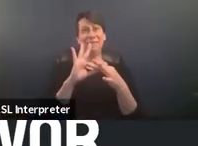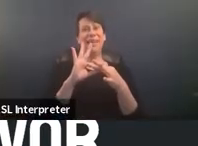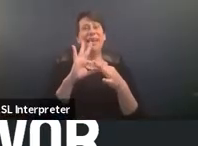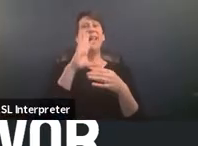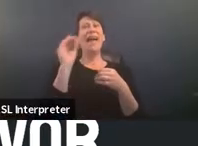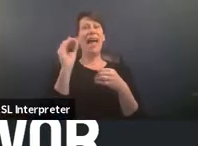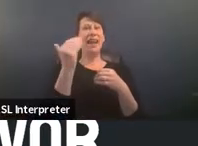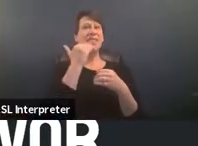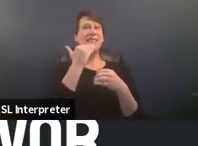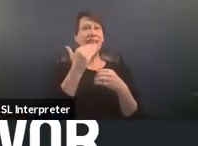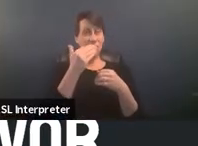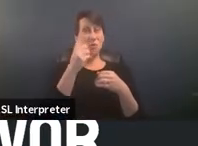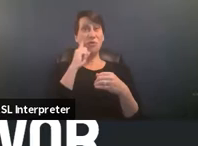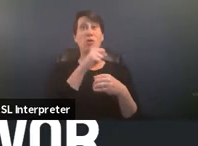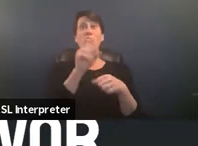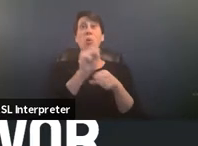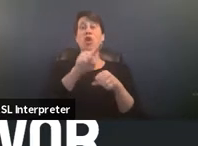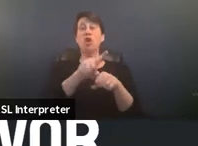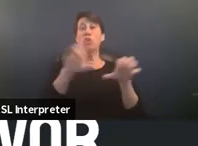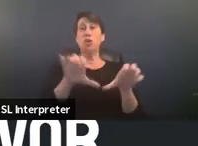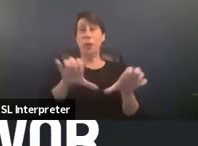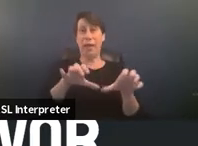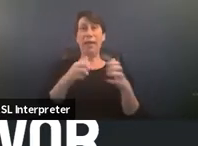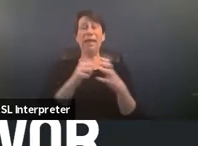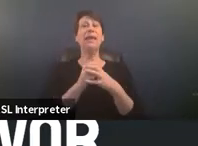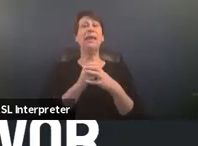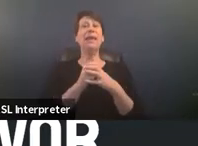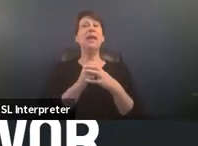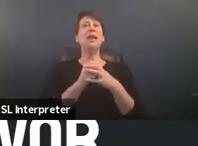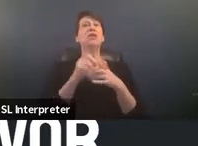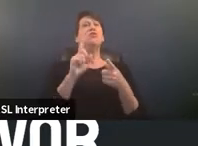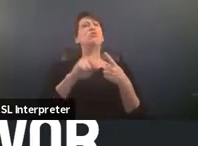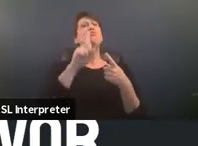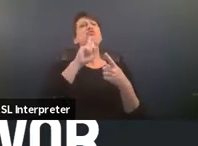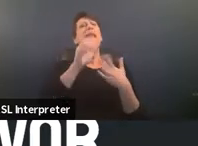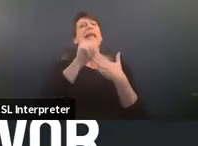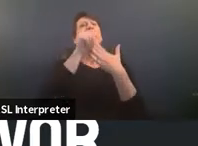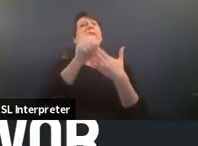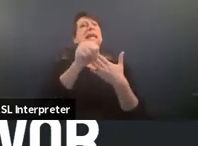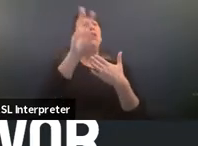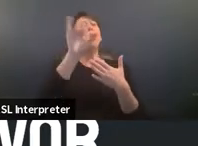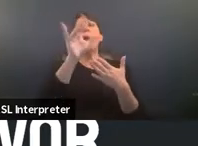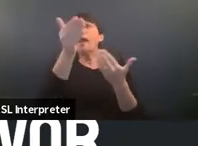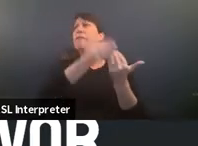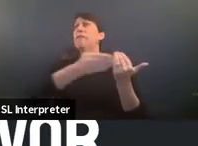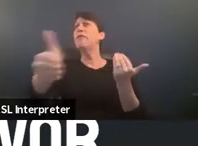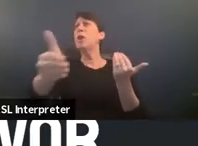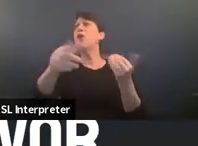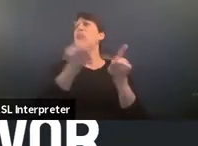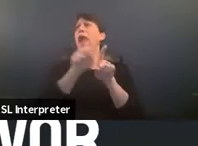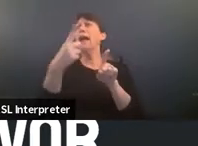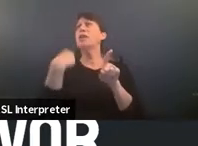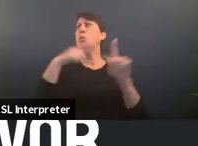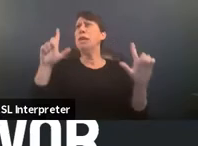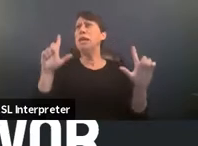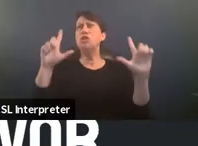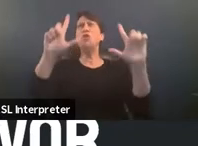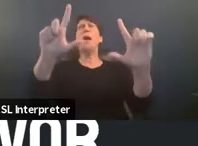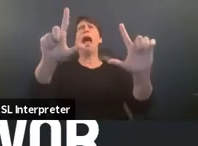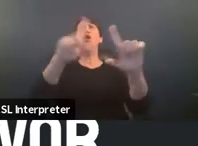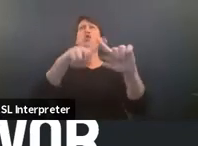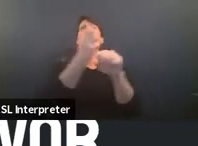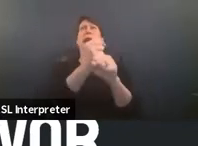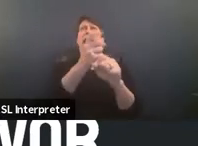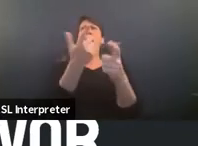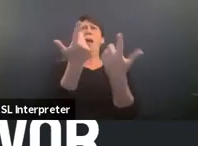all so much for the work that you're doing to really lead the way forward as we zoom out just a little bit um to get a better